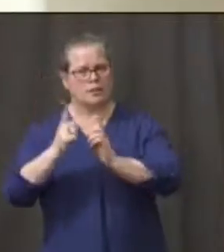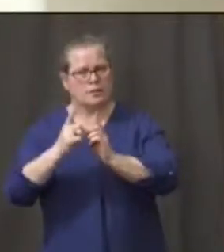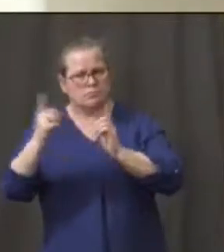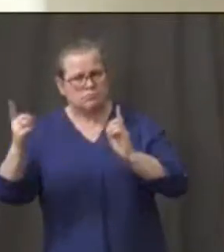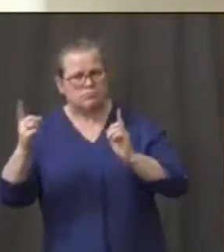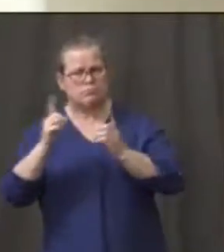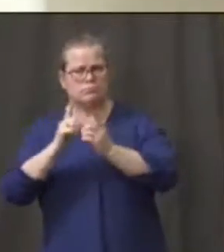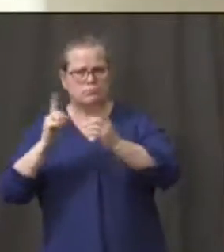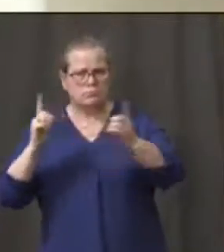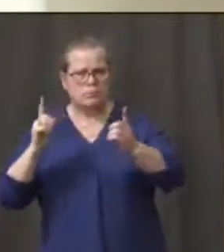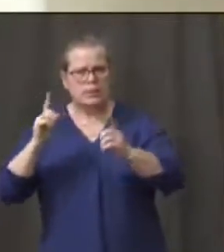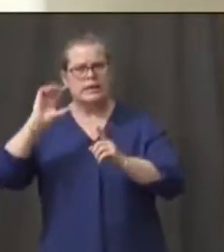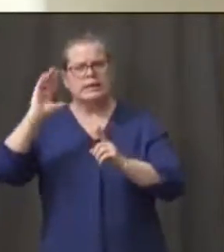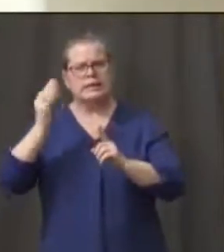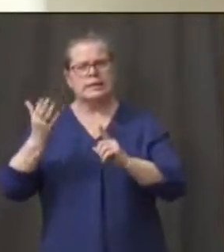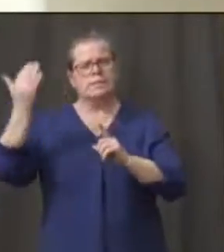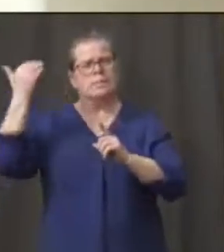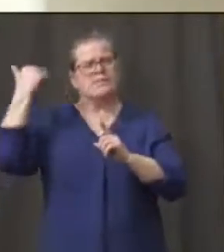Is that becoming plainer to you?